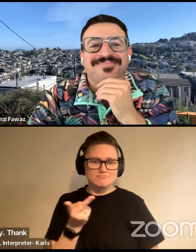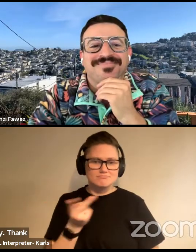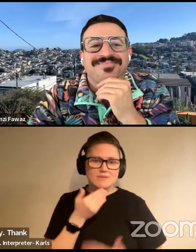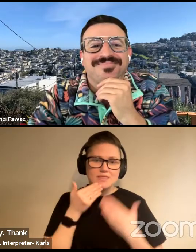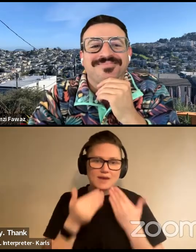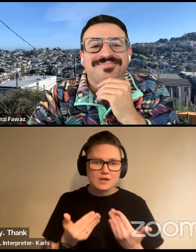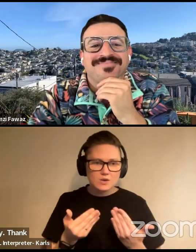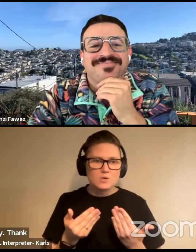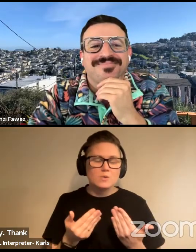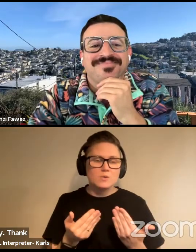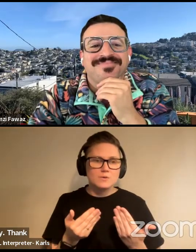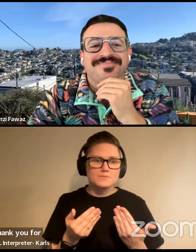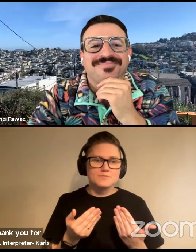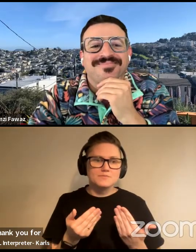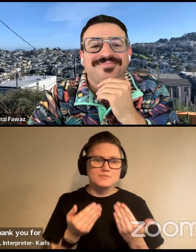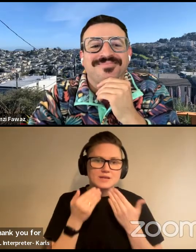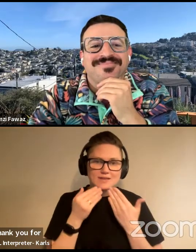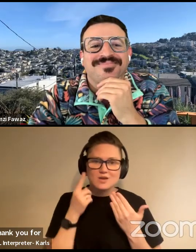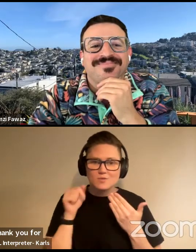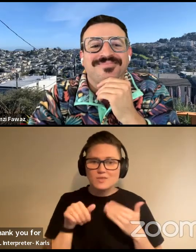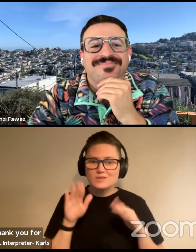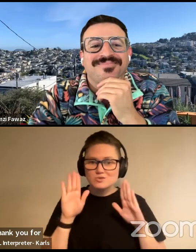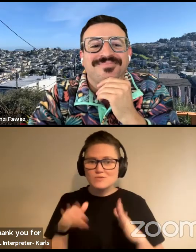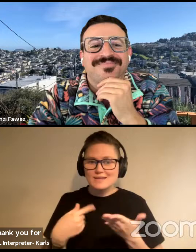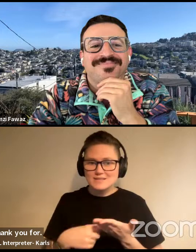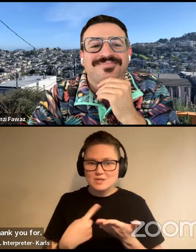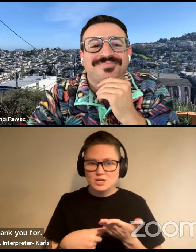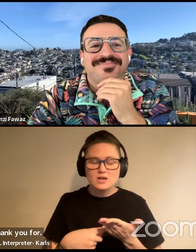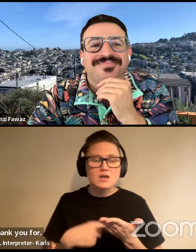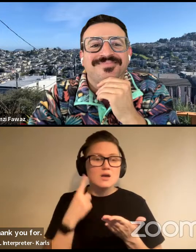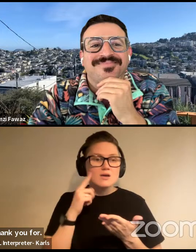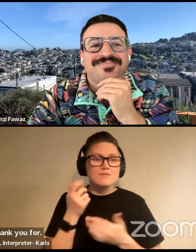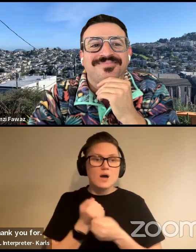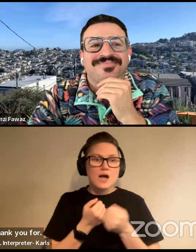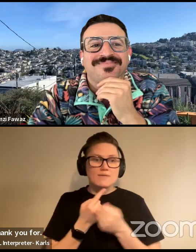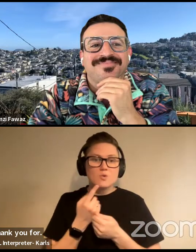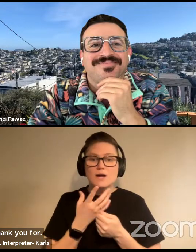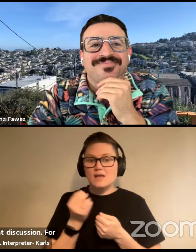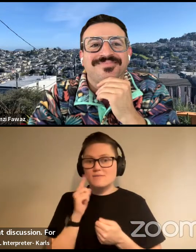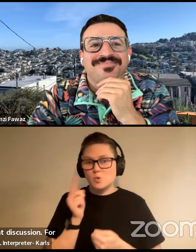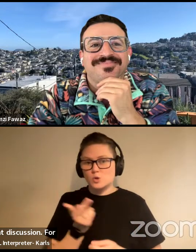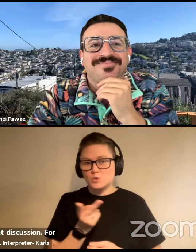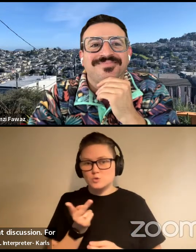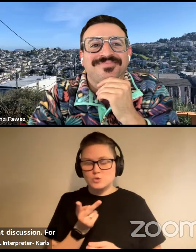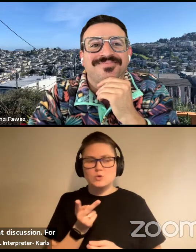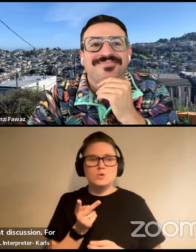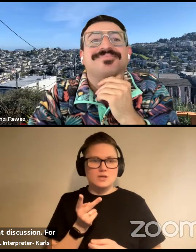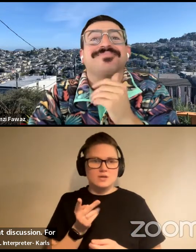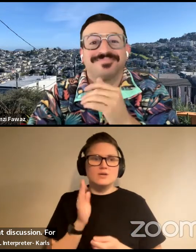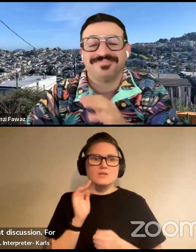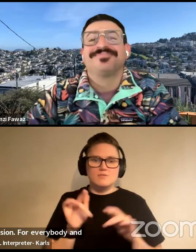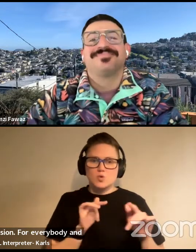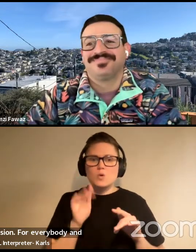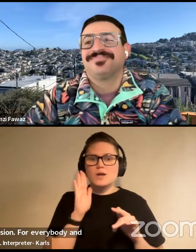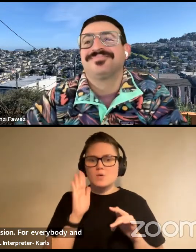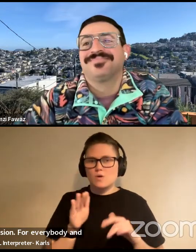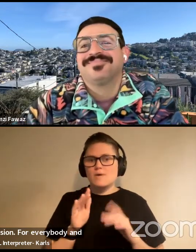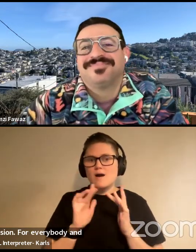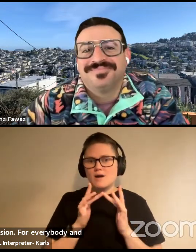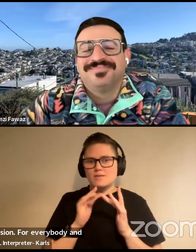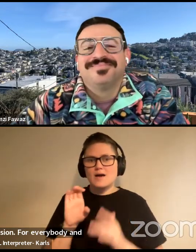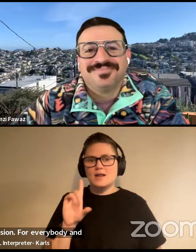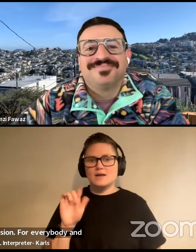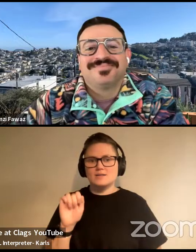uh, thank you for this great discussion. Um, for everybody and for you too, it will live online at Clags' YouTube